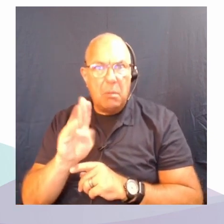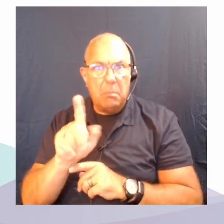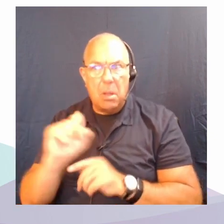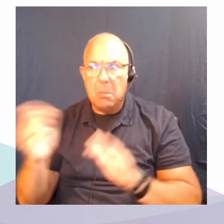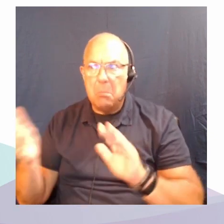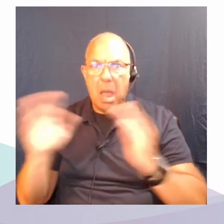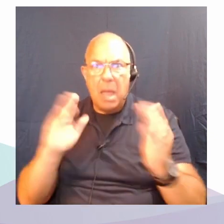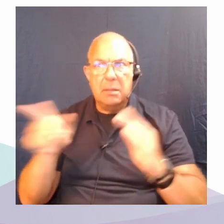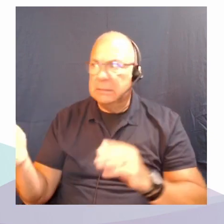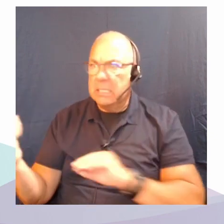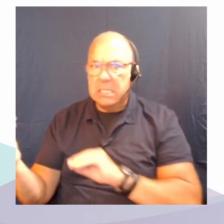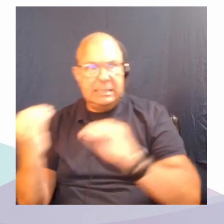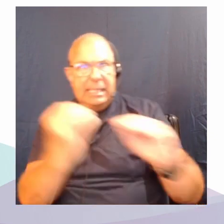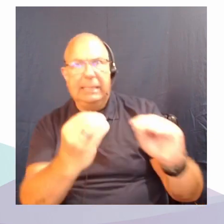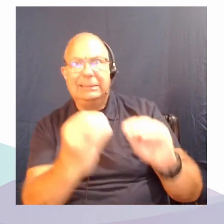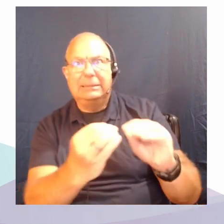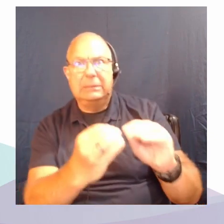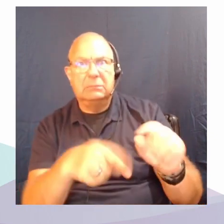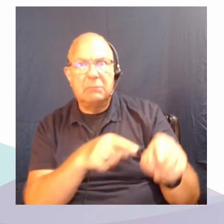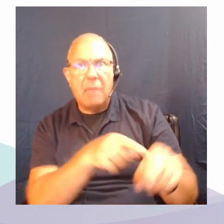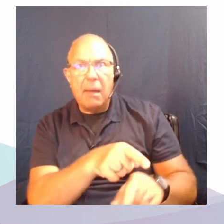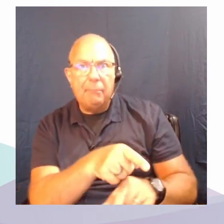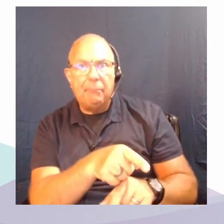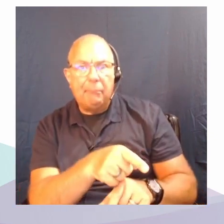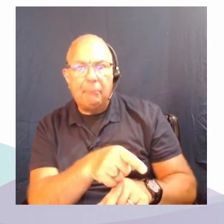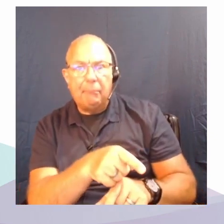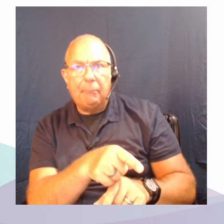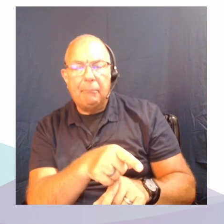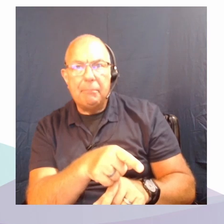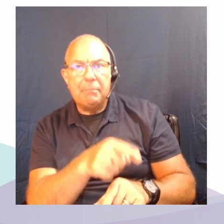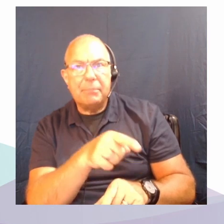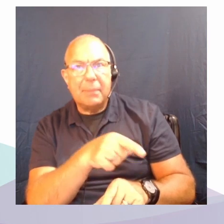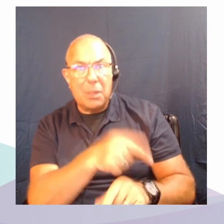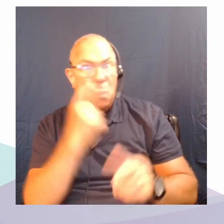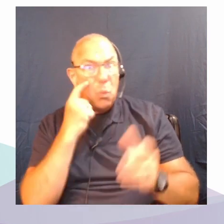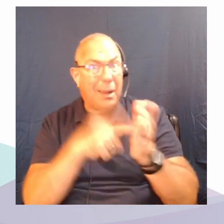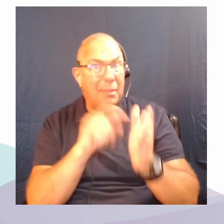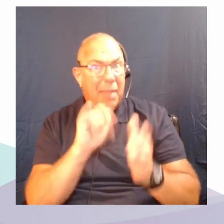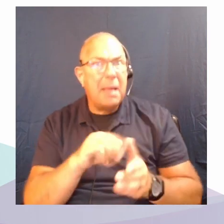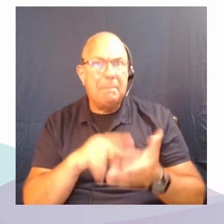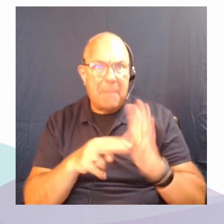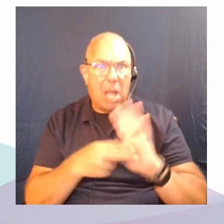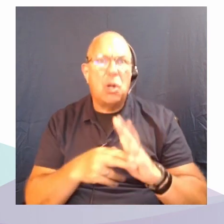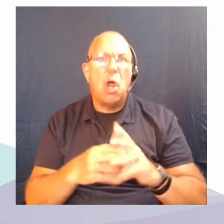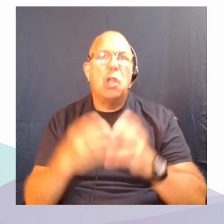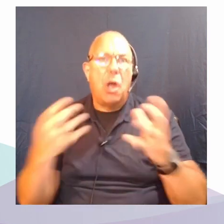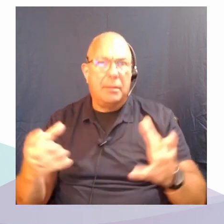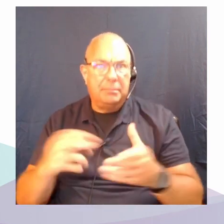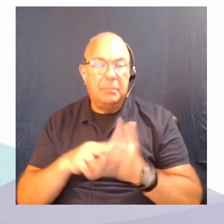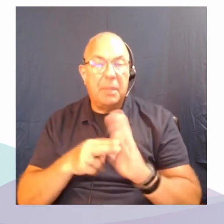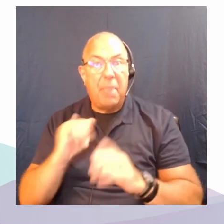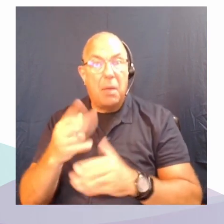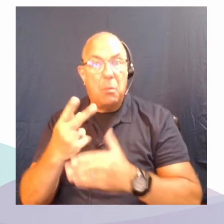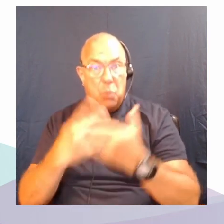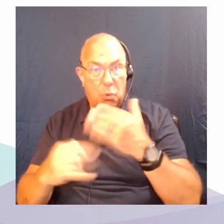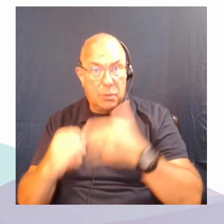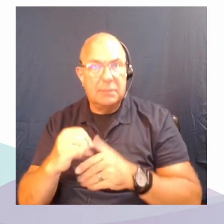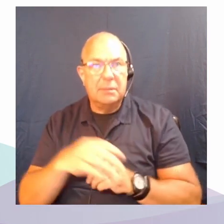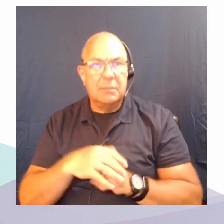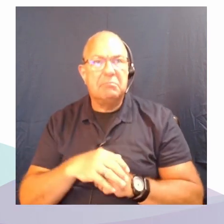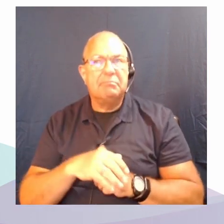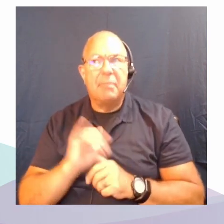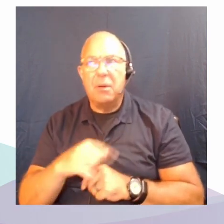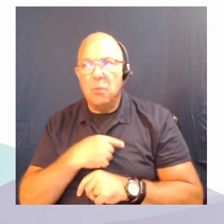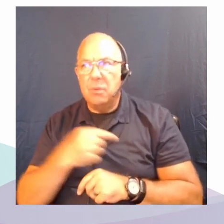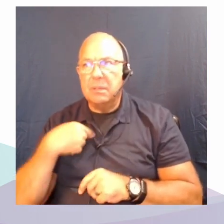um that just the recognition of that meant a great deal so that project is something that we are planning to do